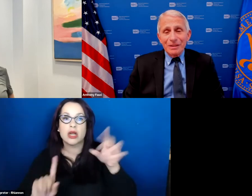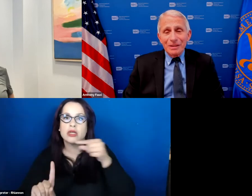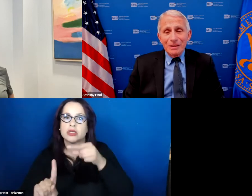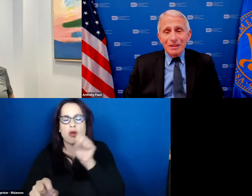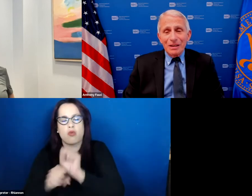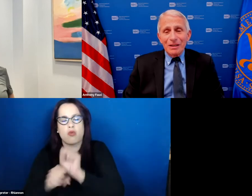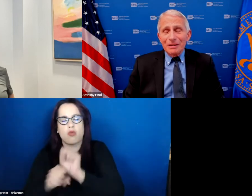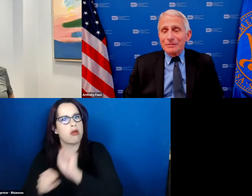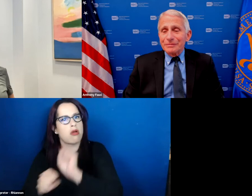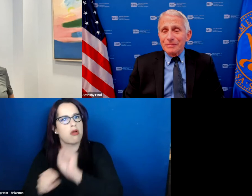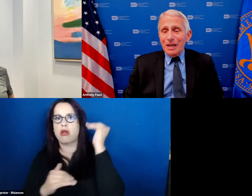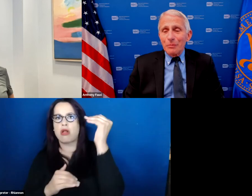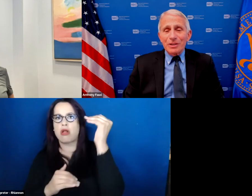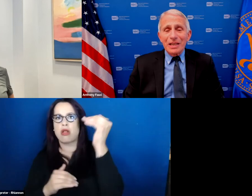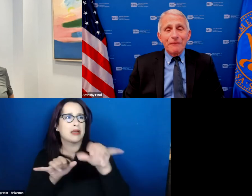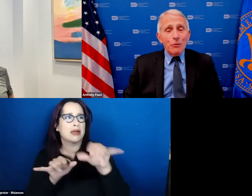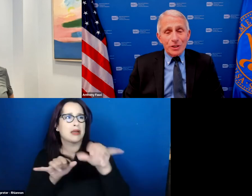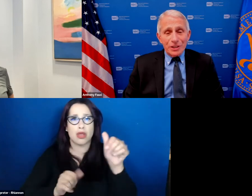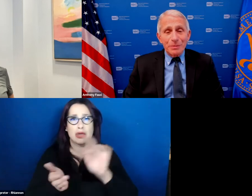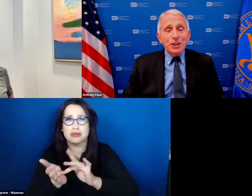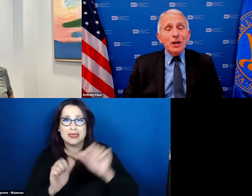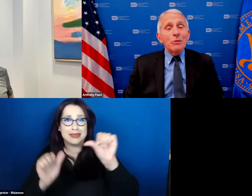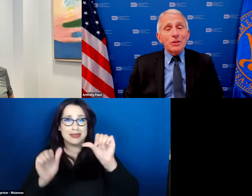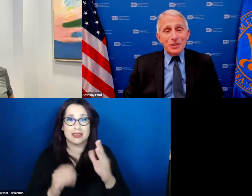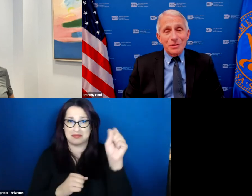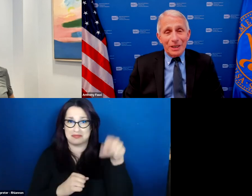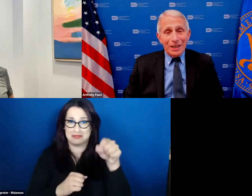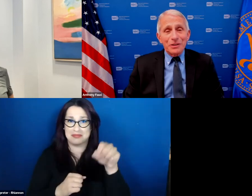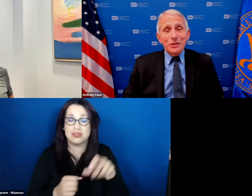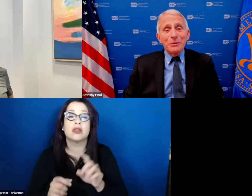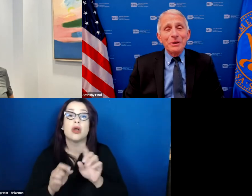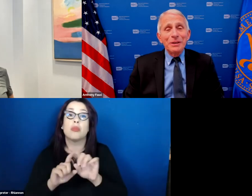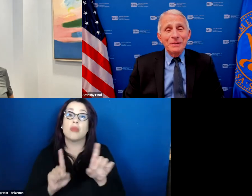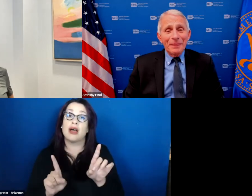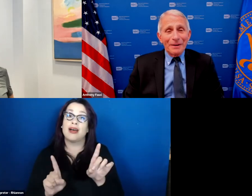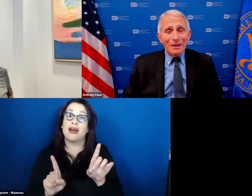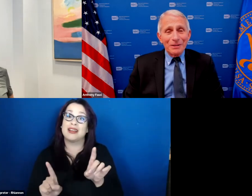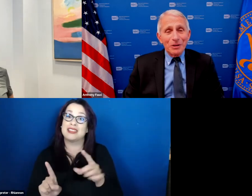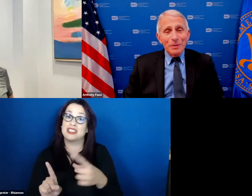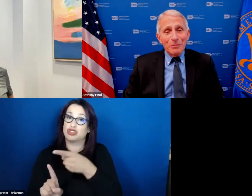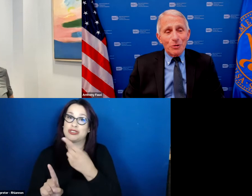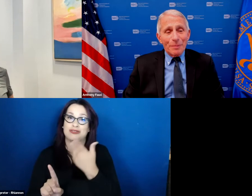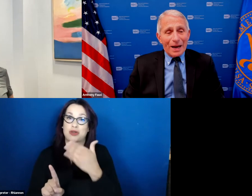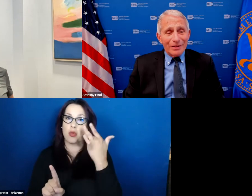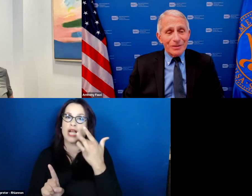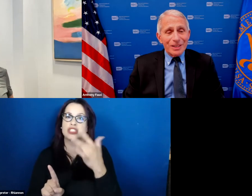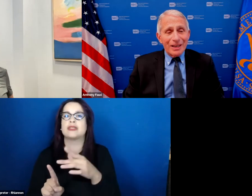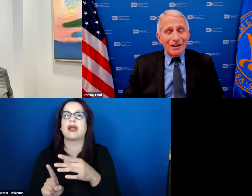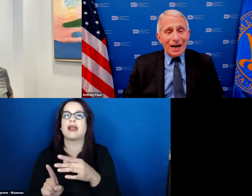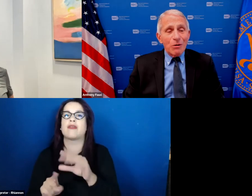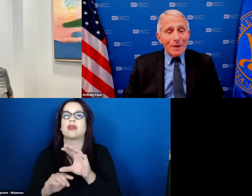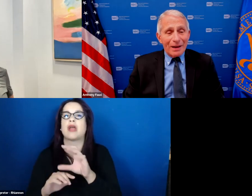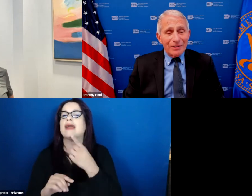um I wouldn't say forces but she coaxes me into a little bit more balance